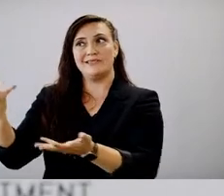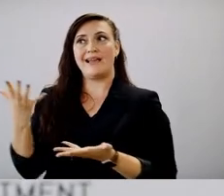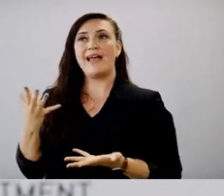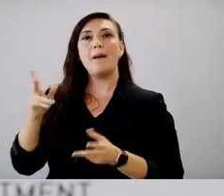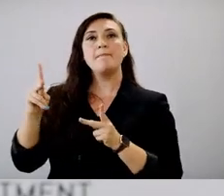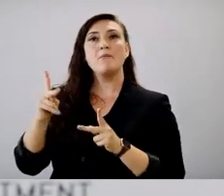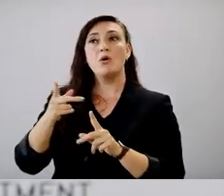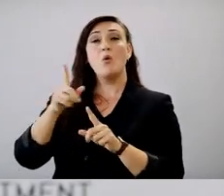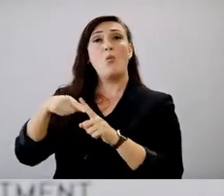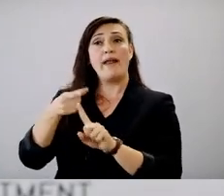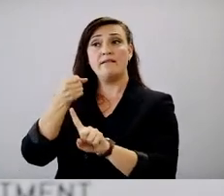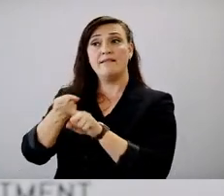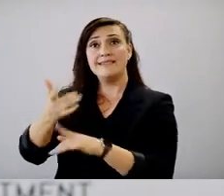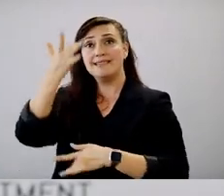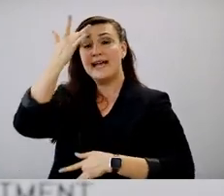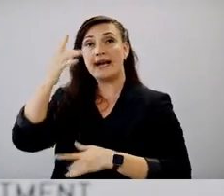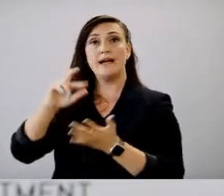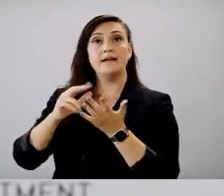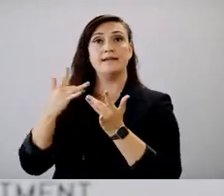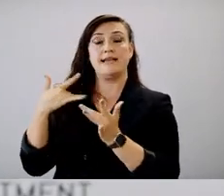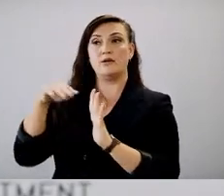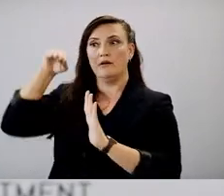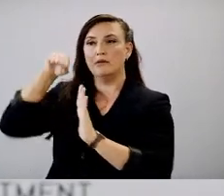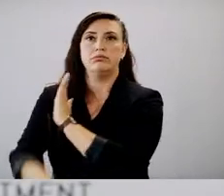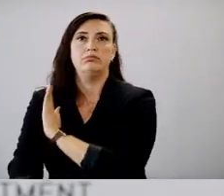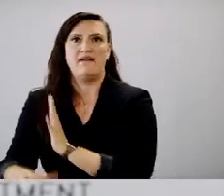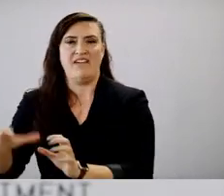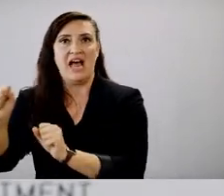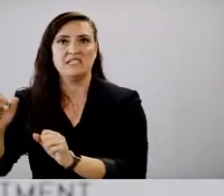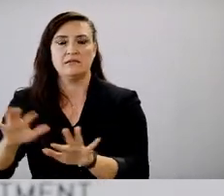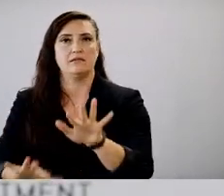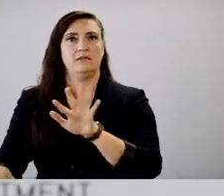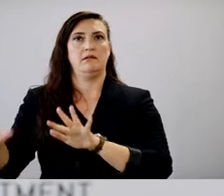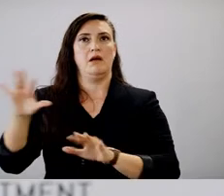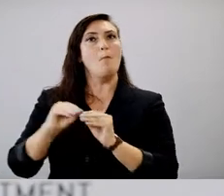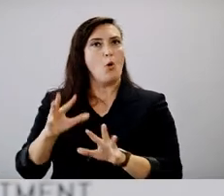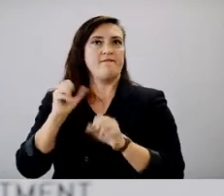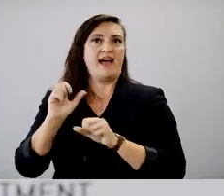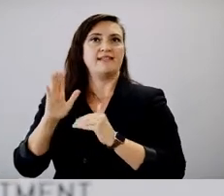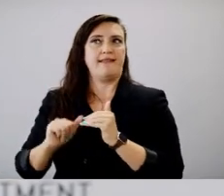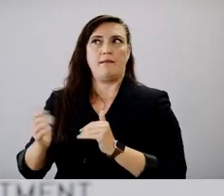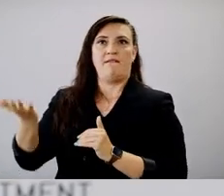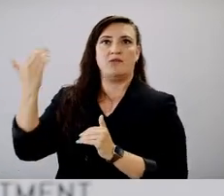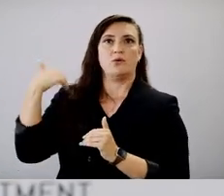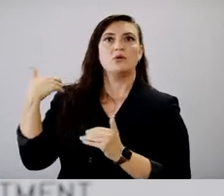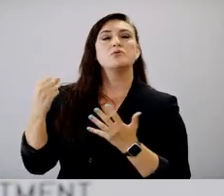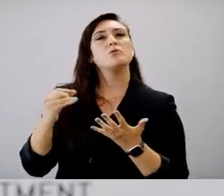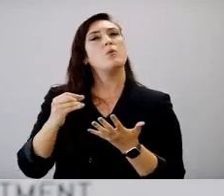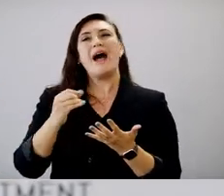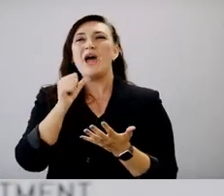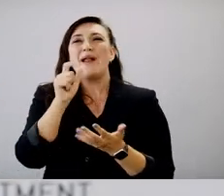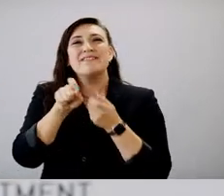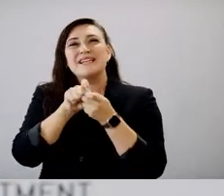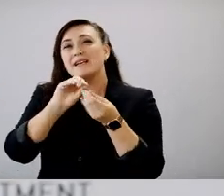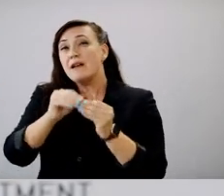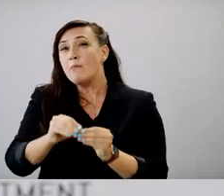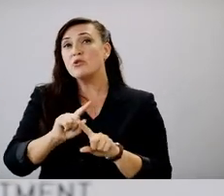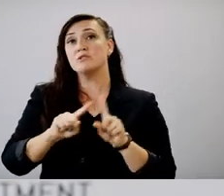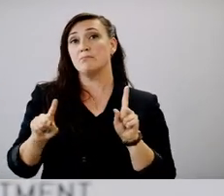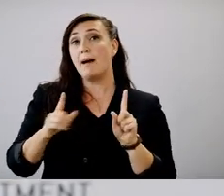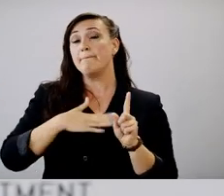and I don't have a lot of great data on that. The data that I have, you know, shows that we're starting to see a slight increase in